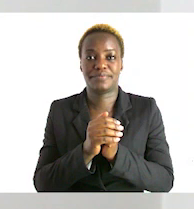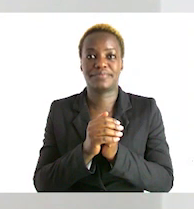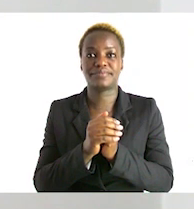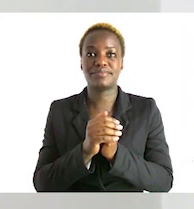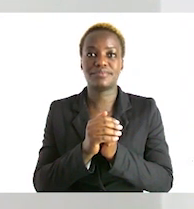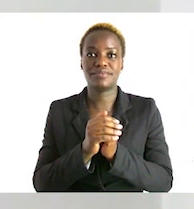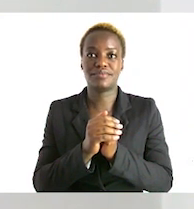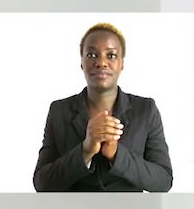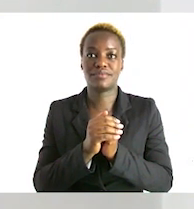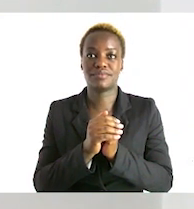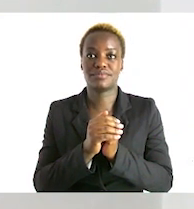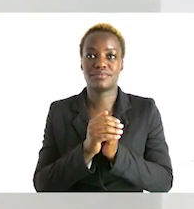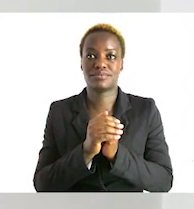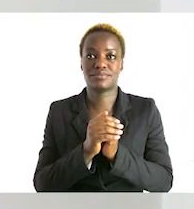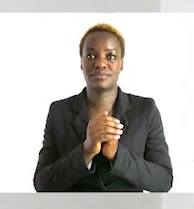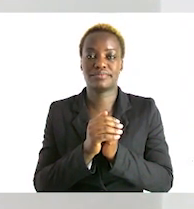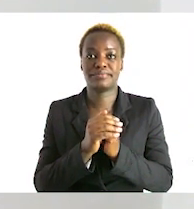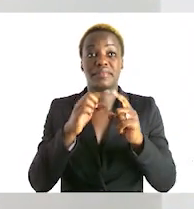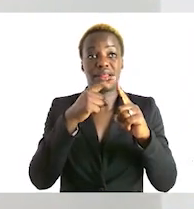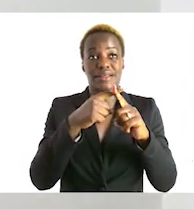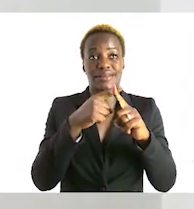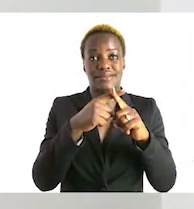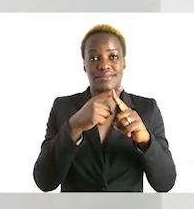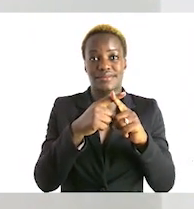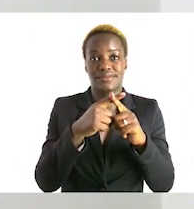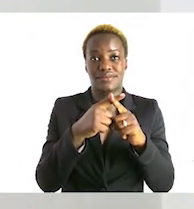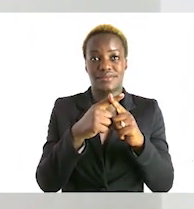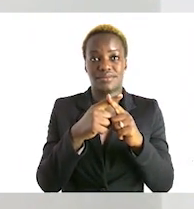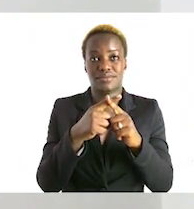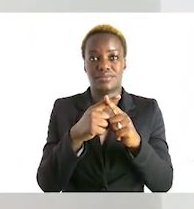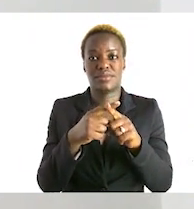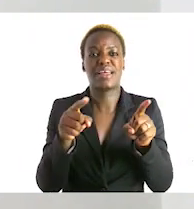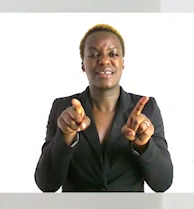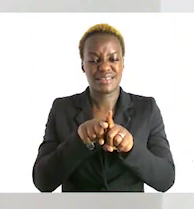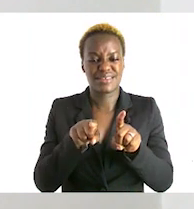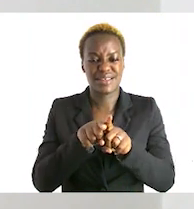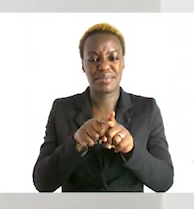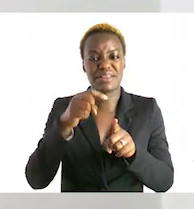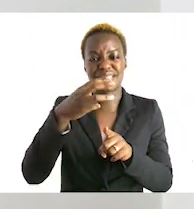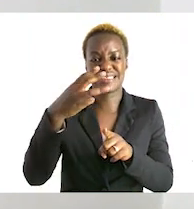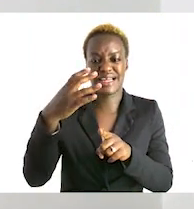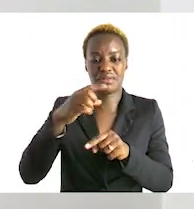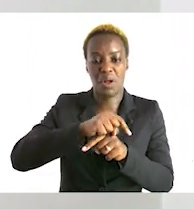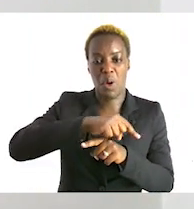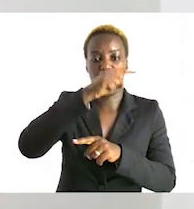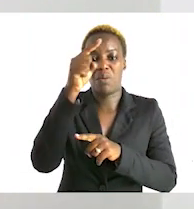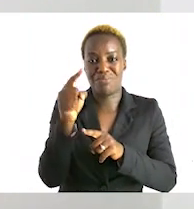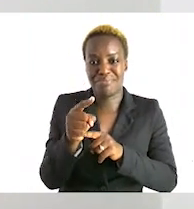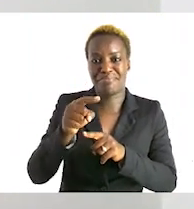multiplying is actually when we are doing skip counting in this way